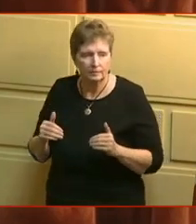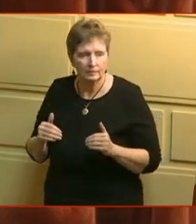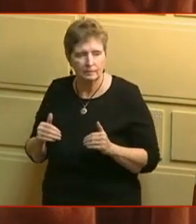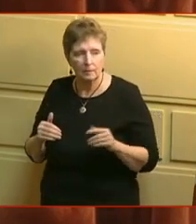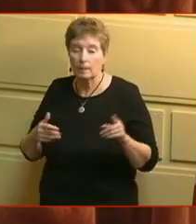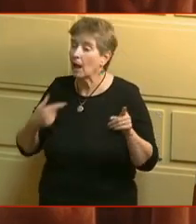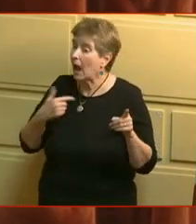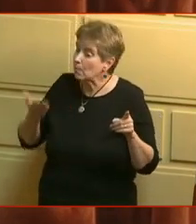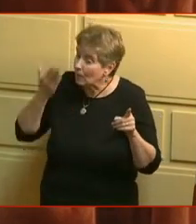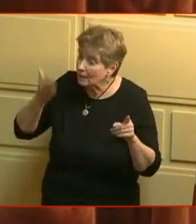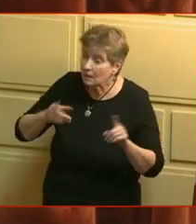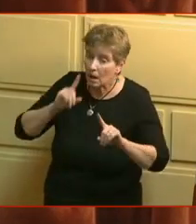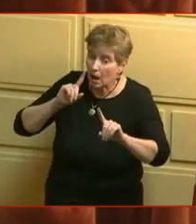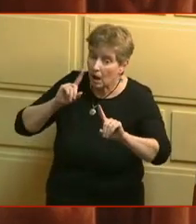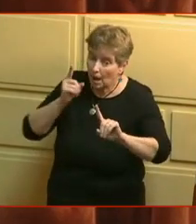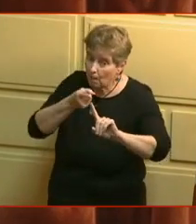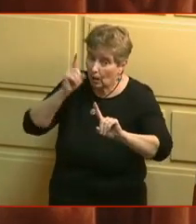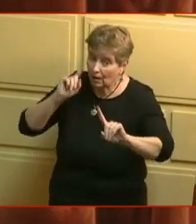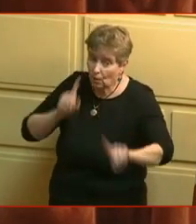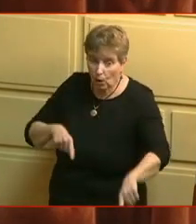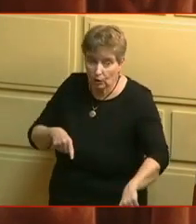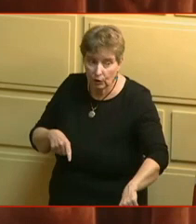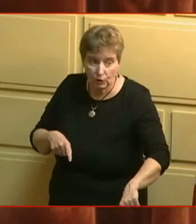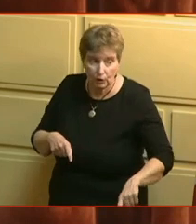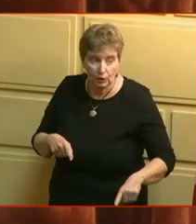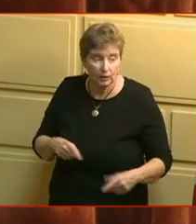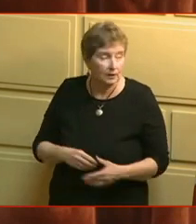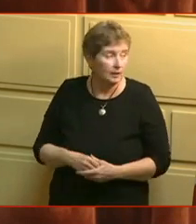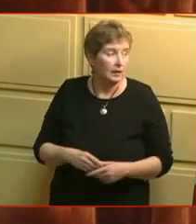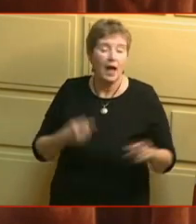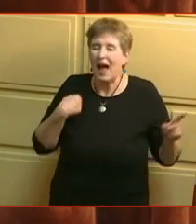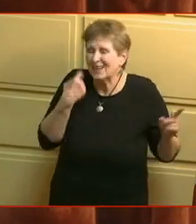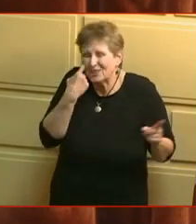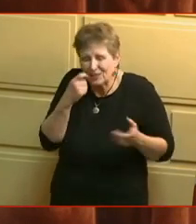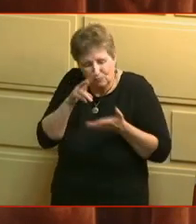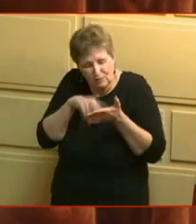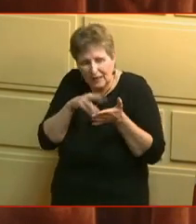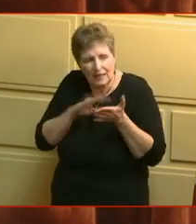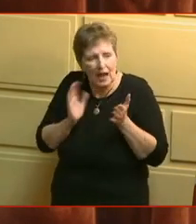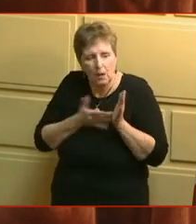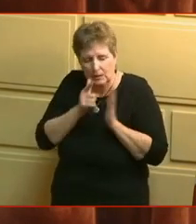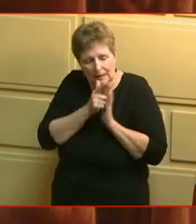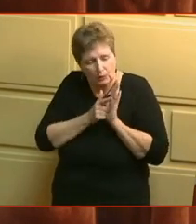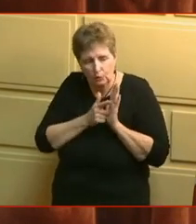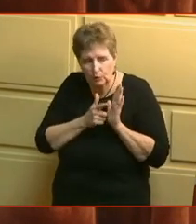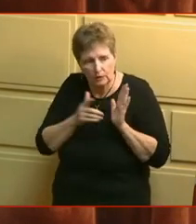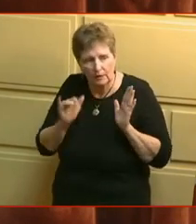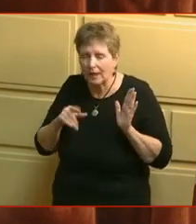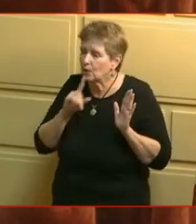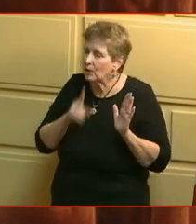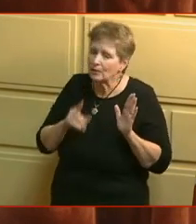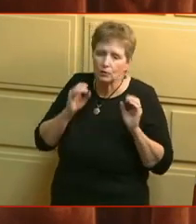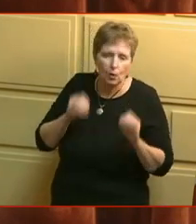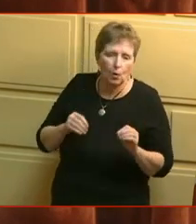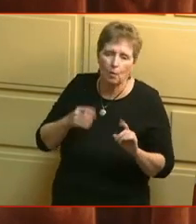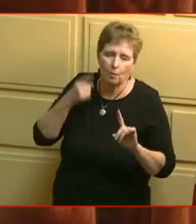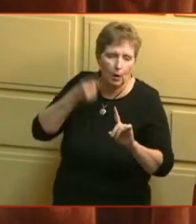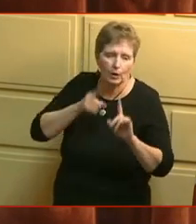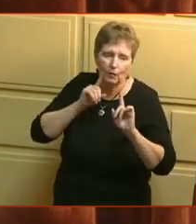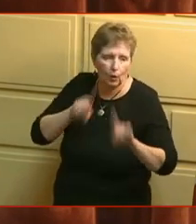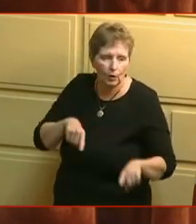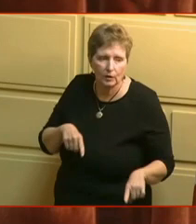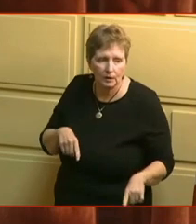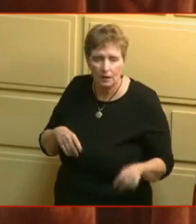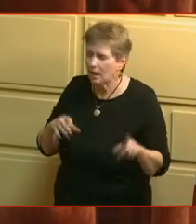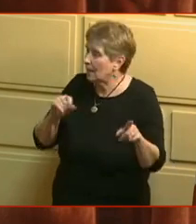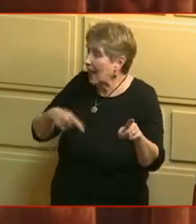okay, I just read by statute that there is no... There's no point of order.